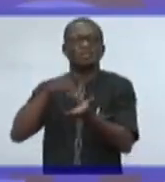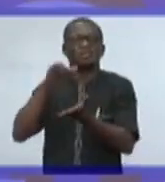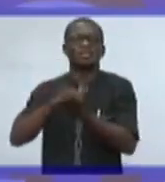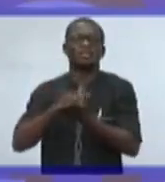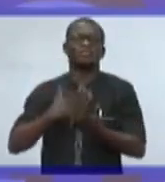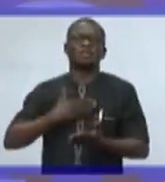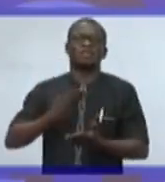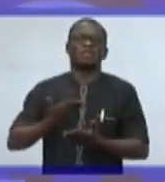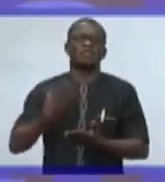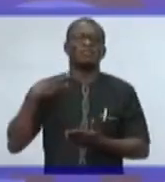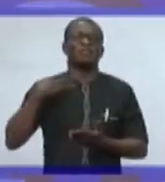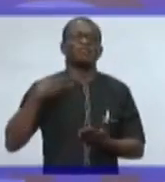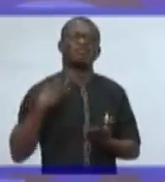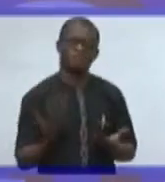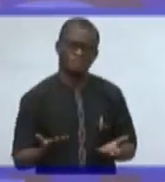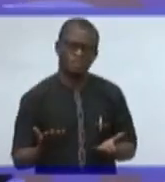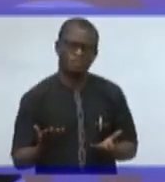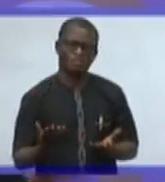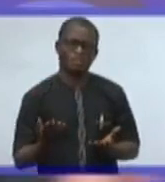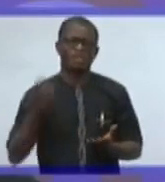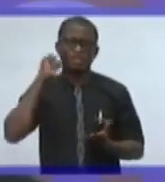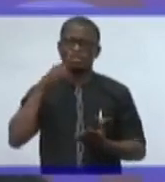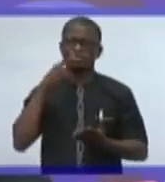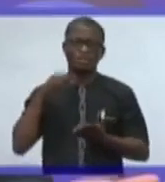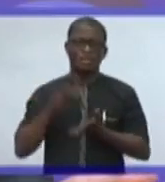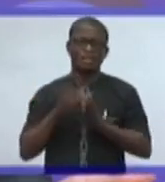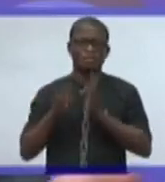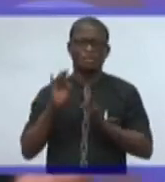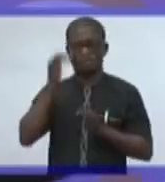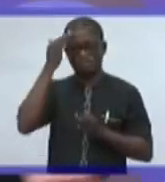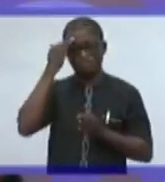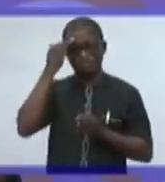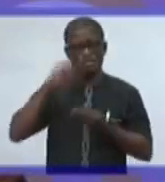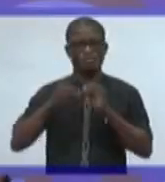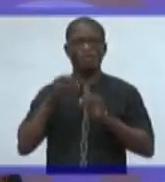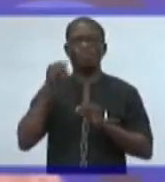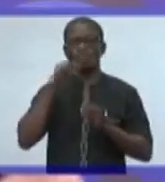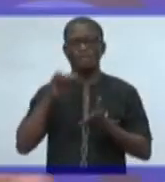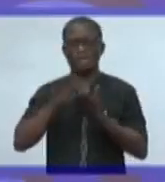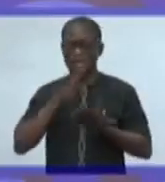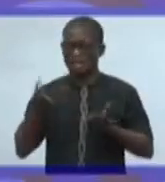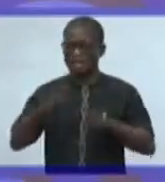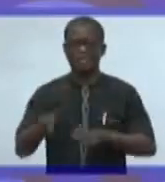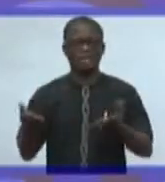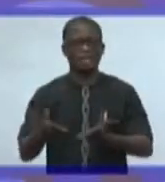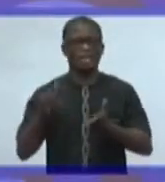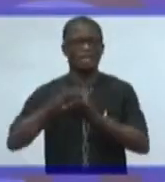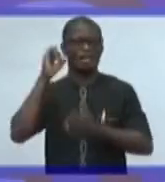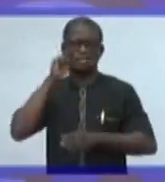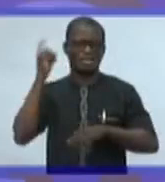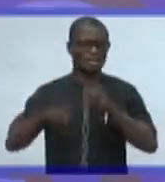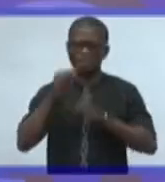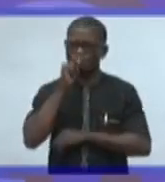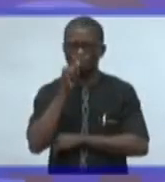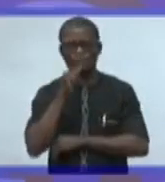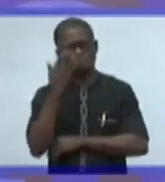that if you know the number of women who have died here, that she can't cope. Why would